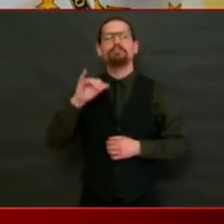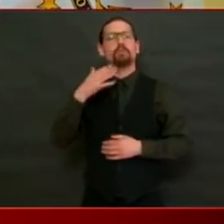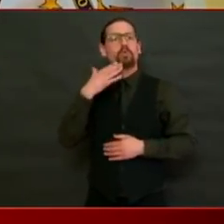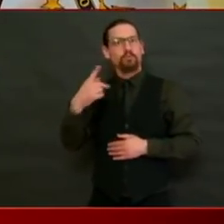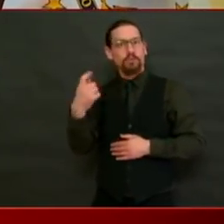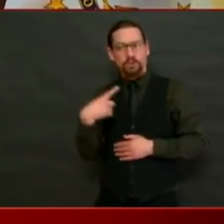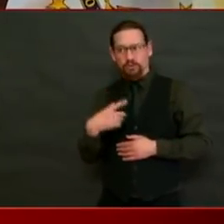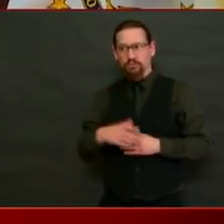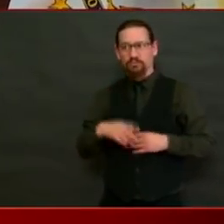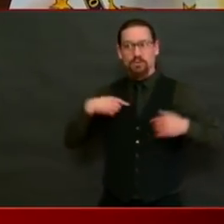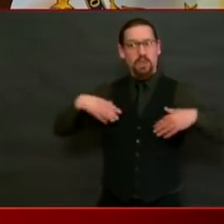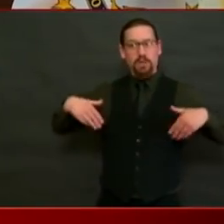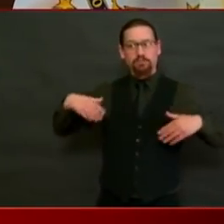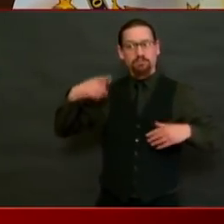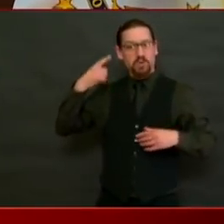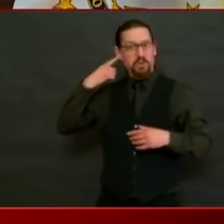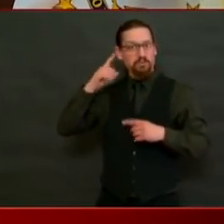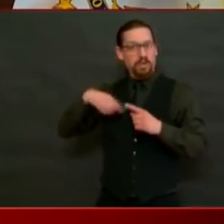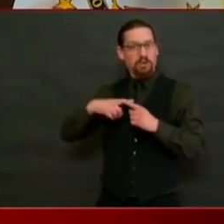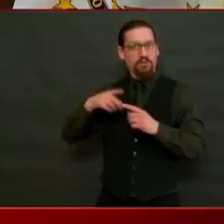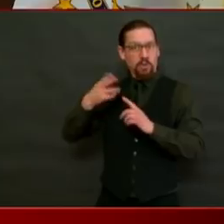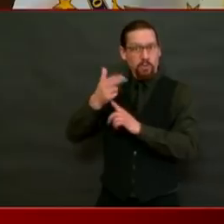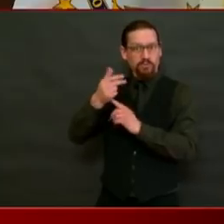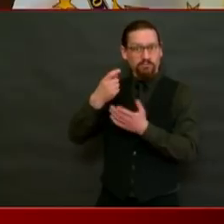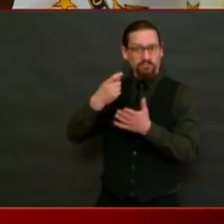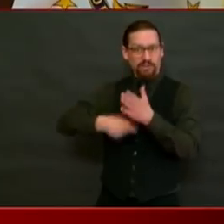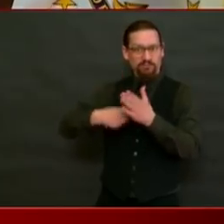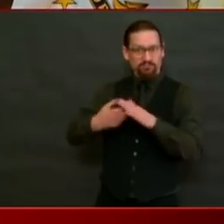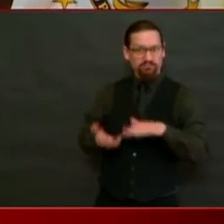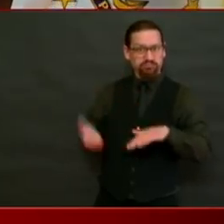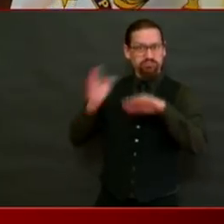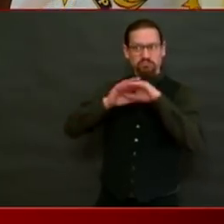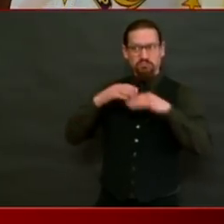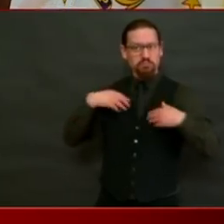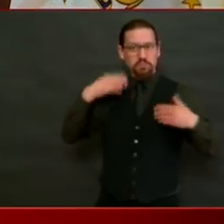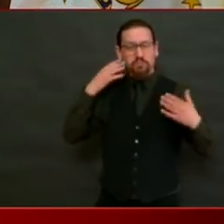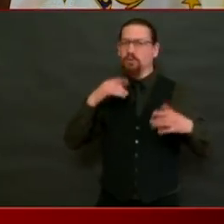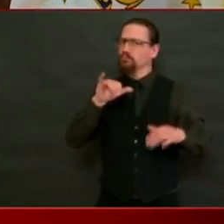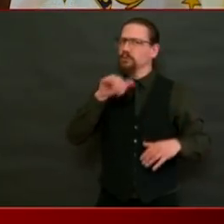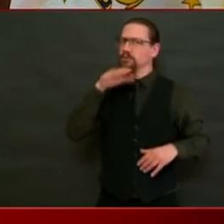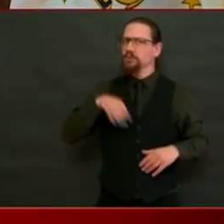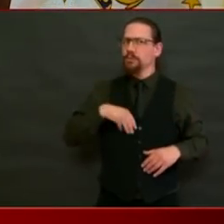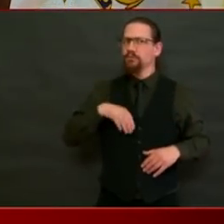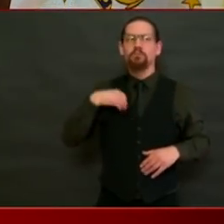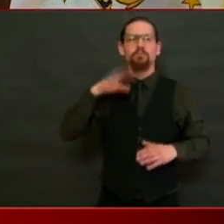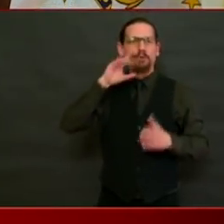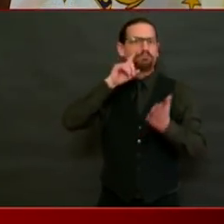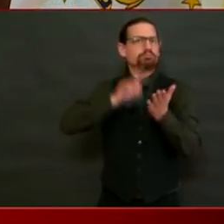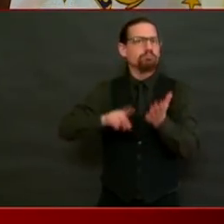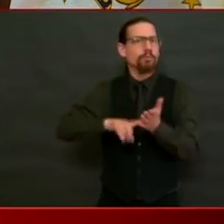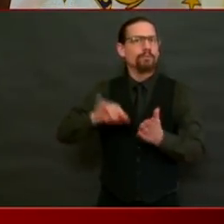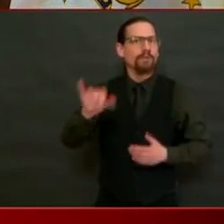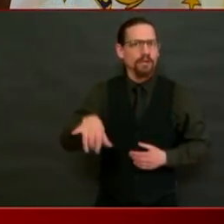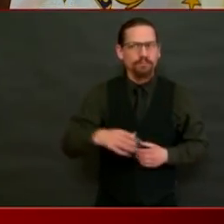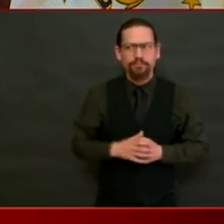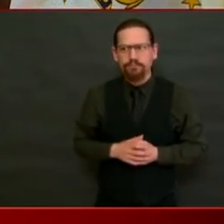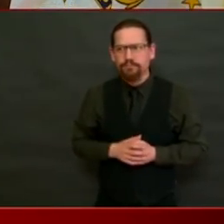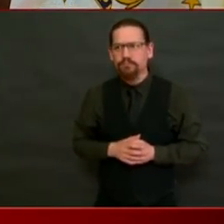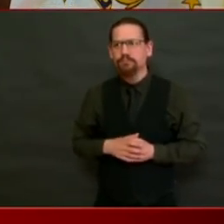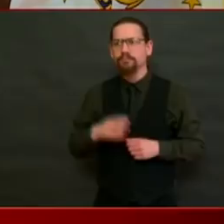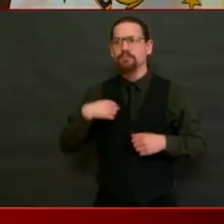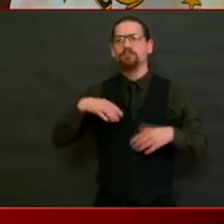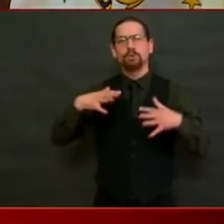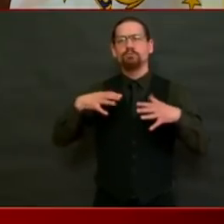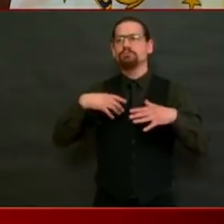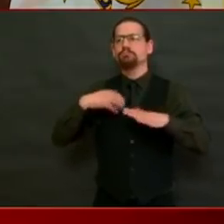utterly unacceptable, and I will look into that. We have commandeered a hotel in Warwick